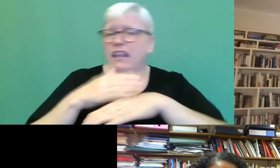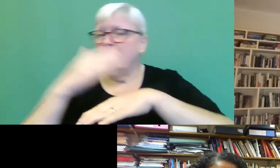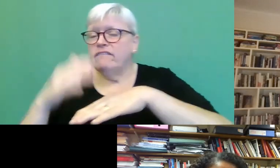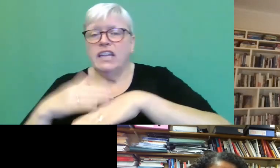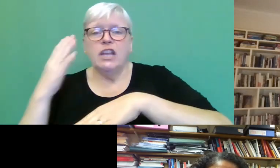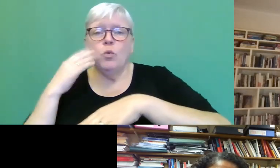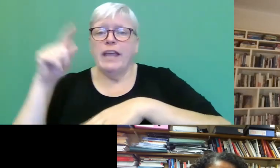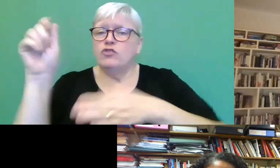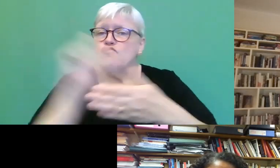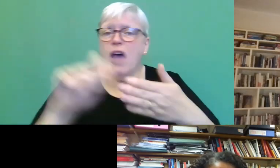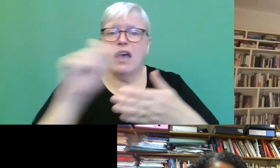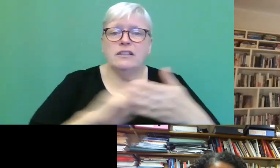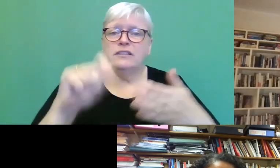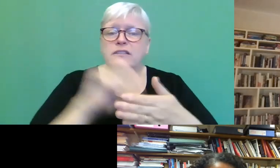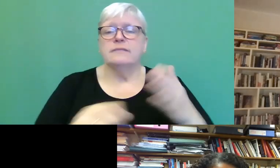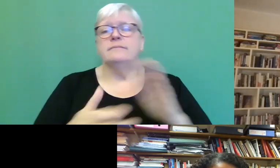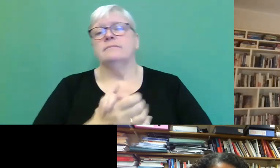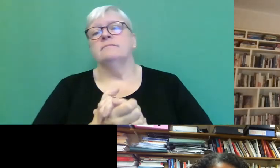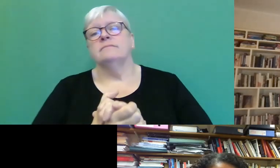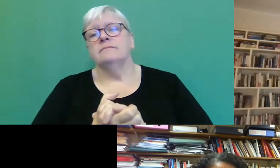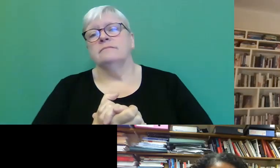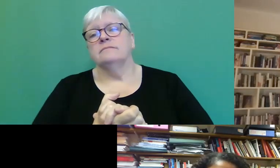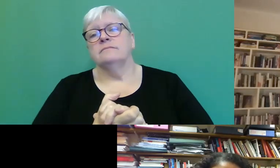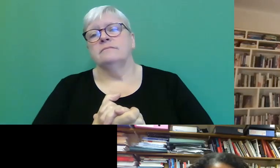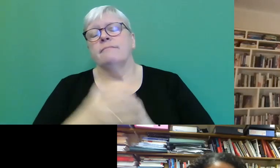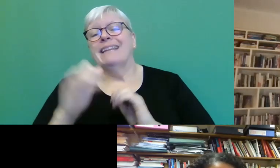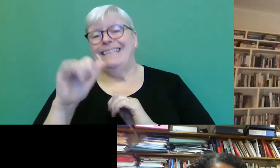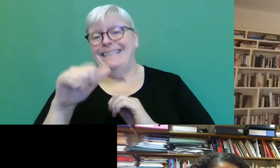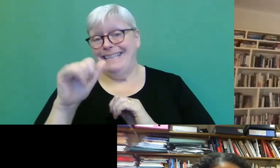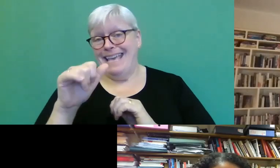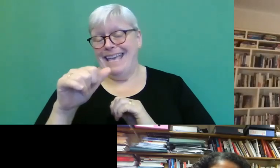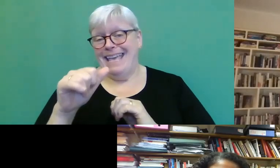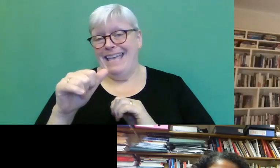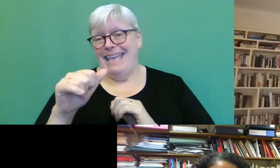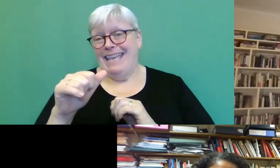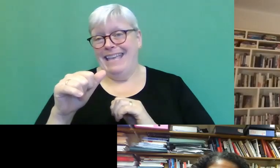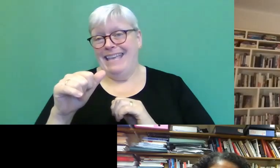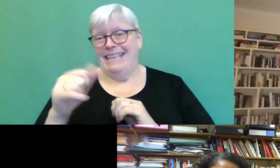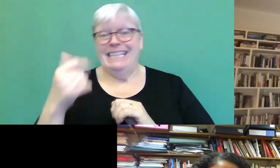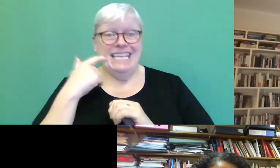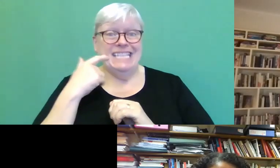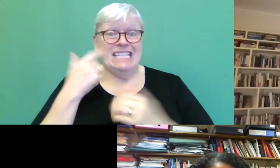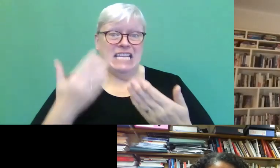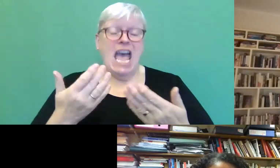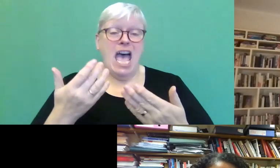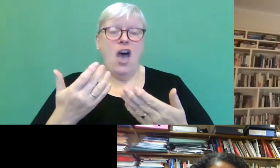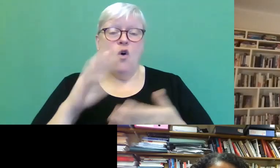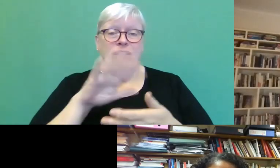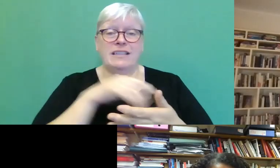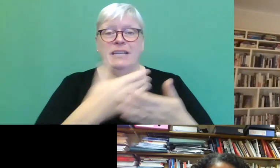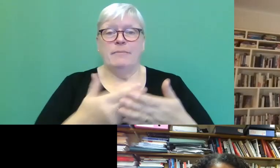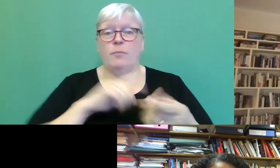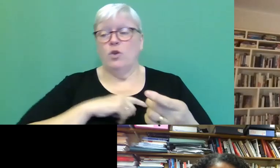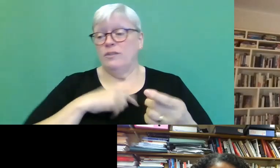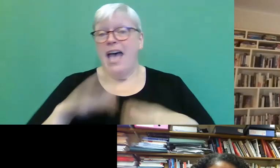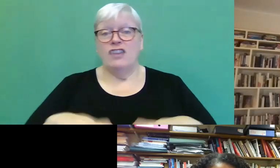organize your schedule? Yeah. Um, well, it's much easier now to have a schedule because my kids are grown up,